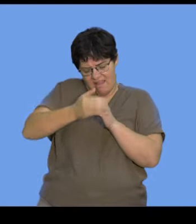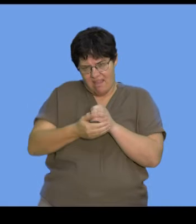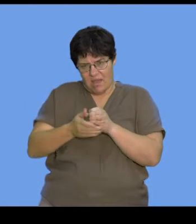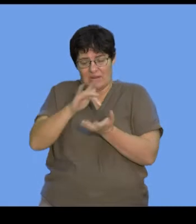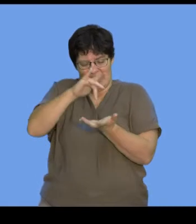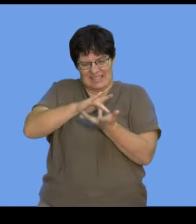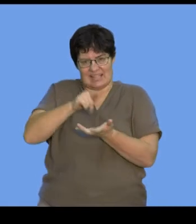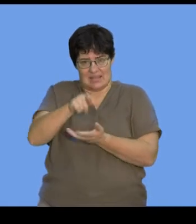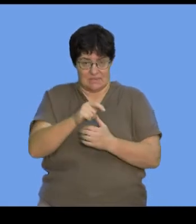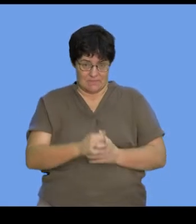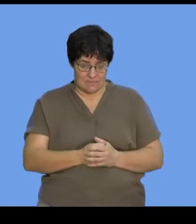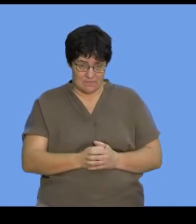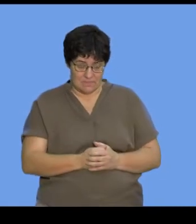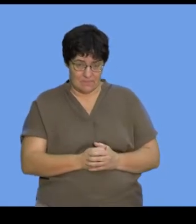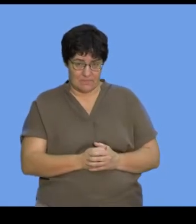this chromosome.